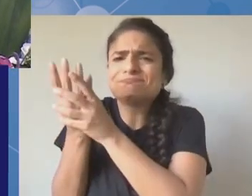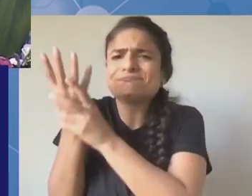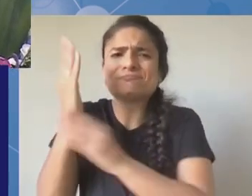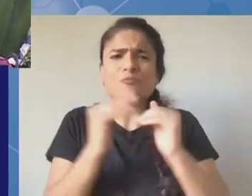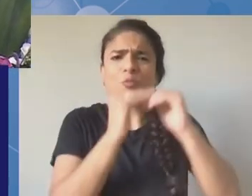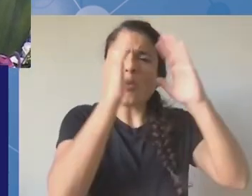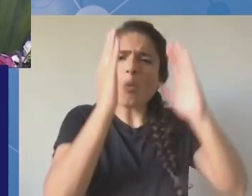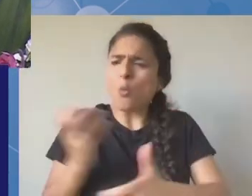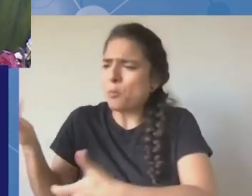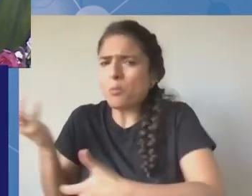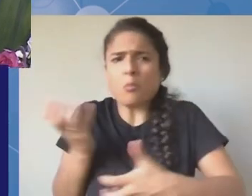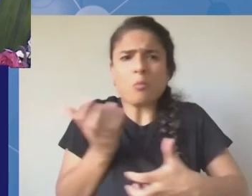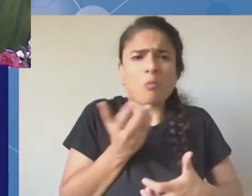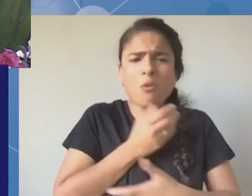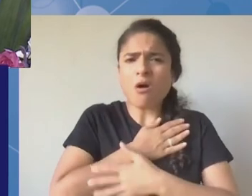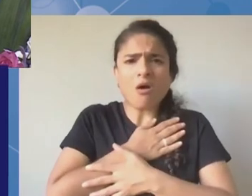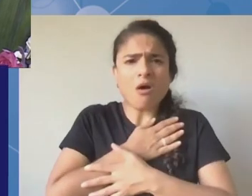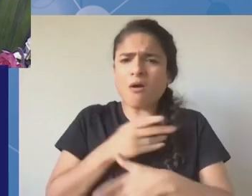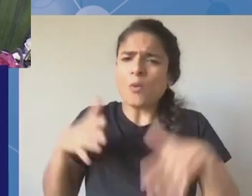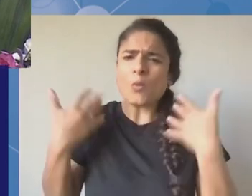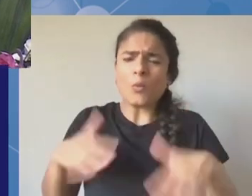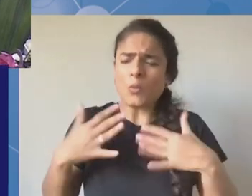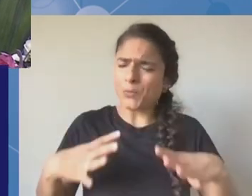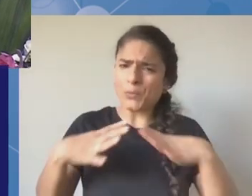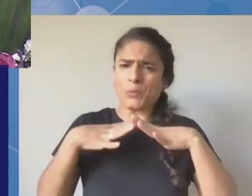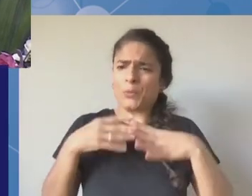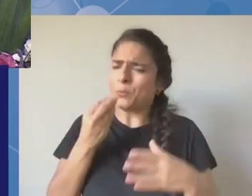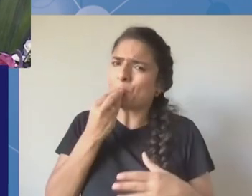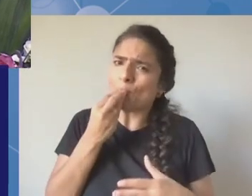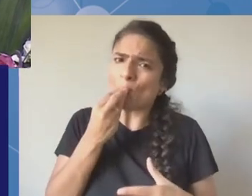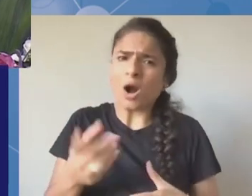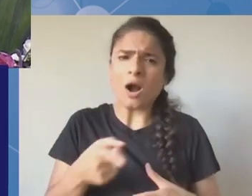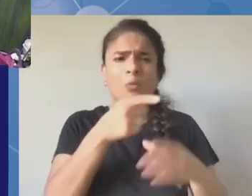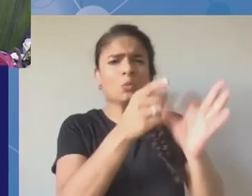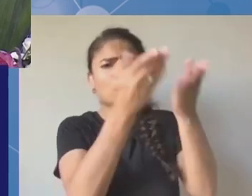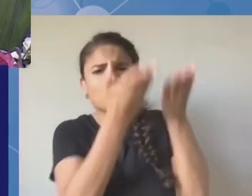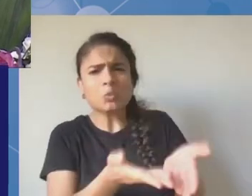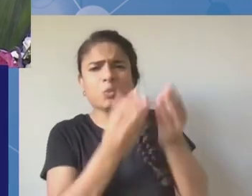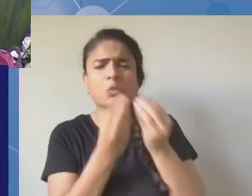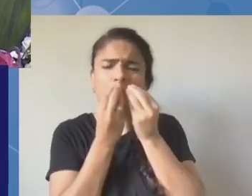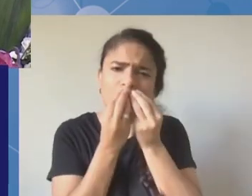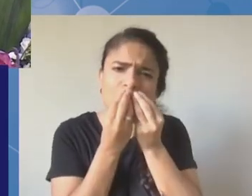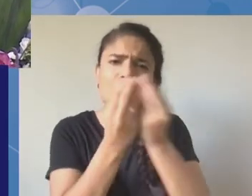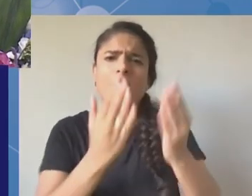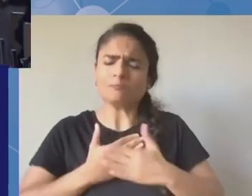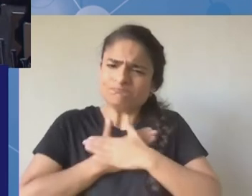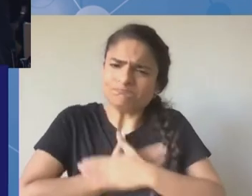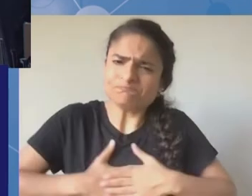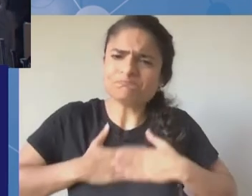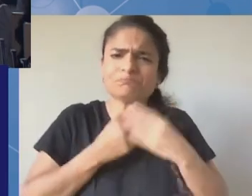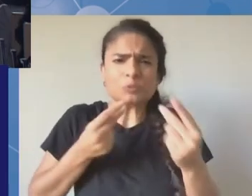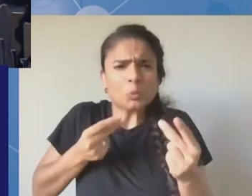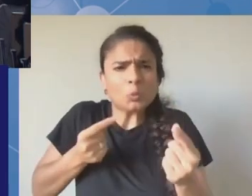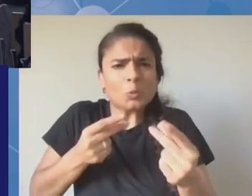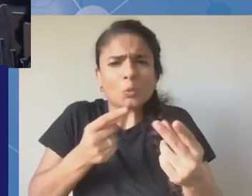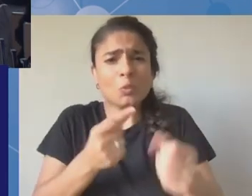efficient and it was it i i really enjoyed working thank you and you and your team it was wonderful thanks so much thank